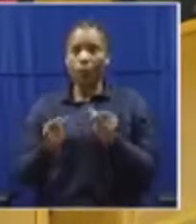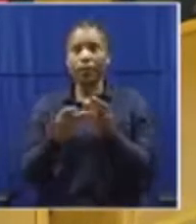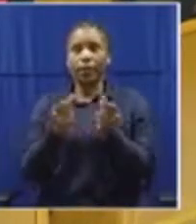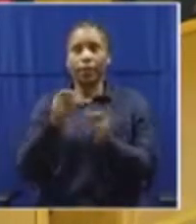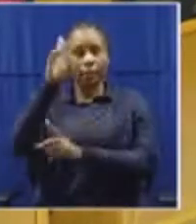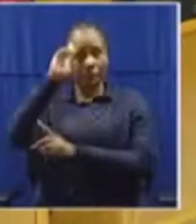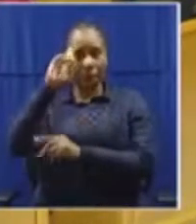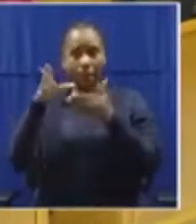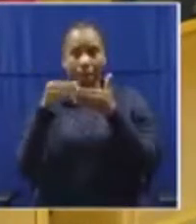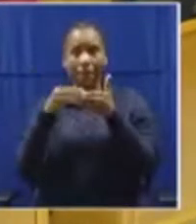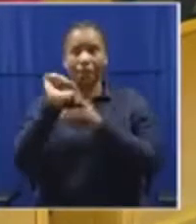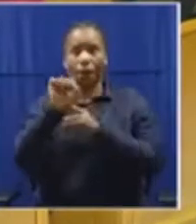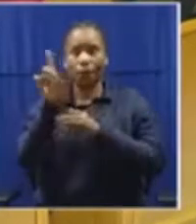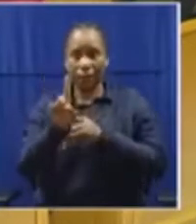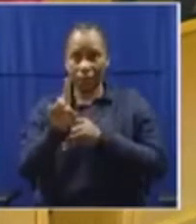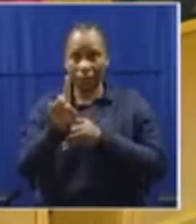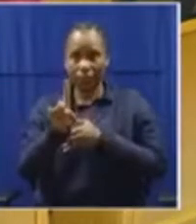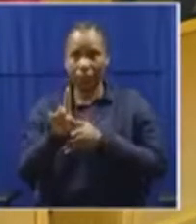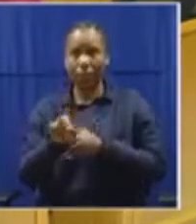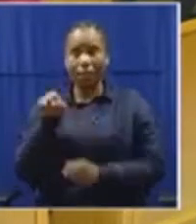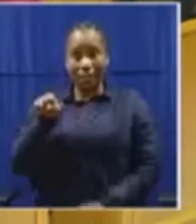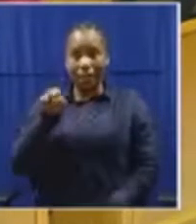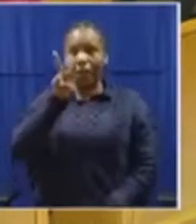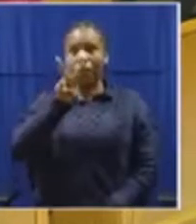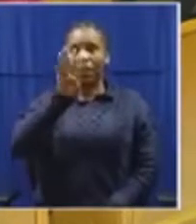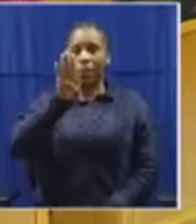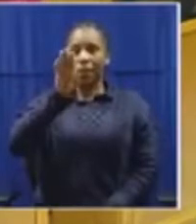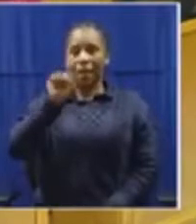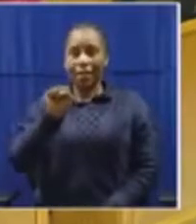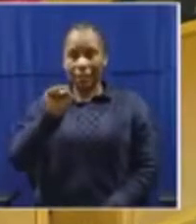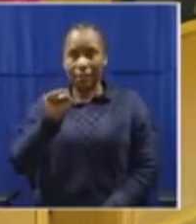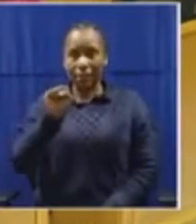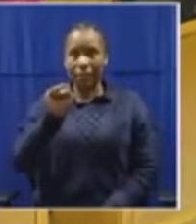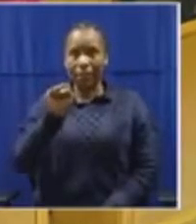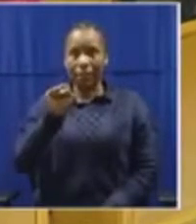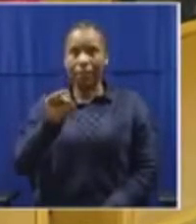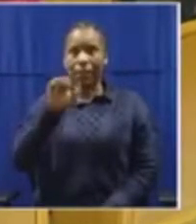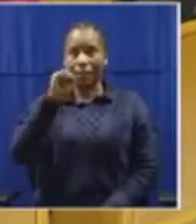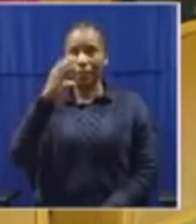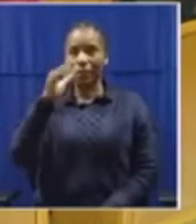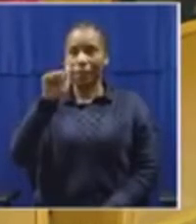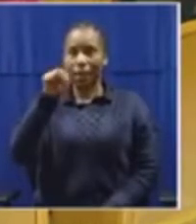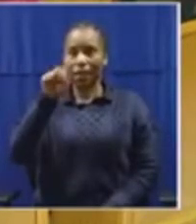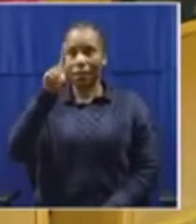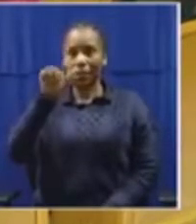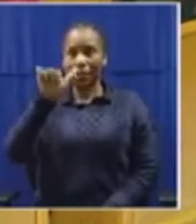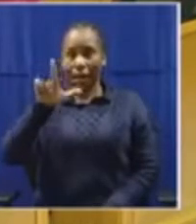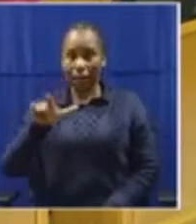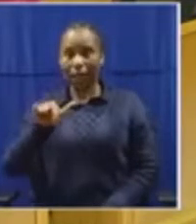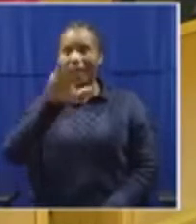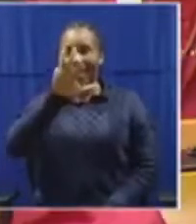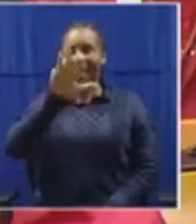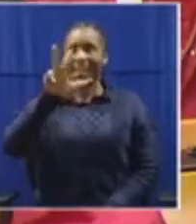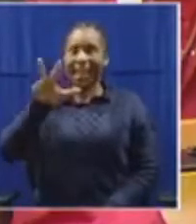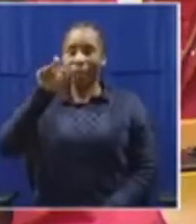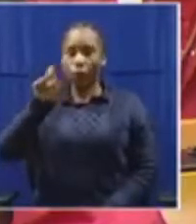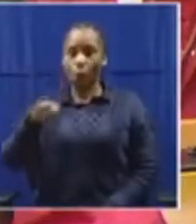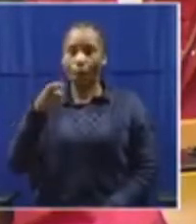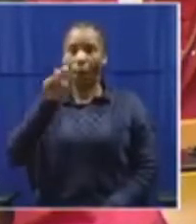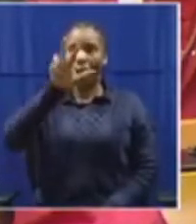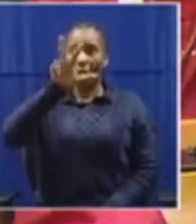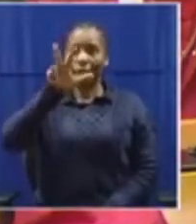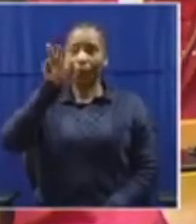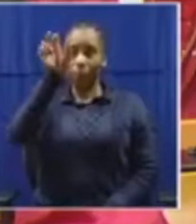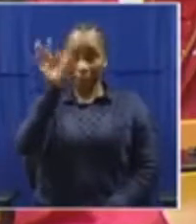members that in the VBS scandal, 99,8% of people implicated in that story are